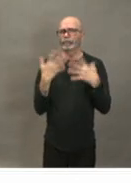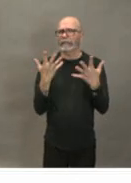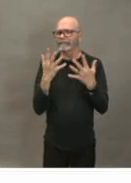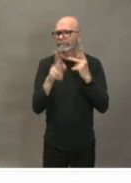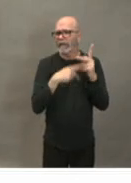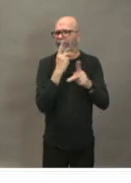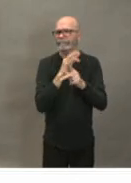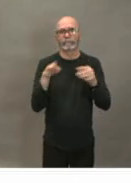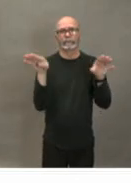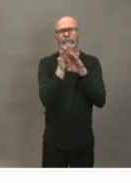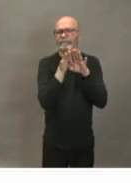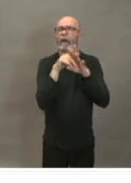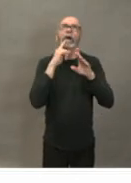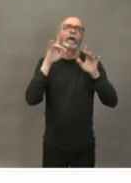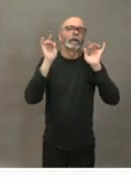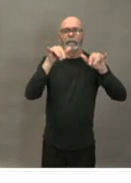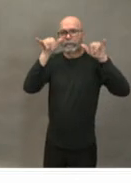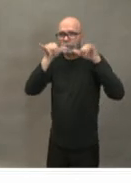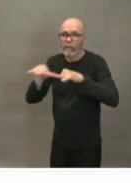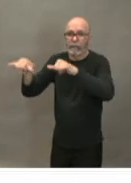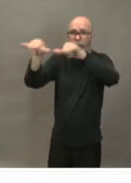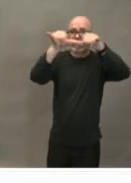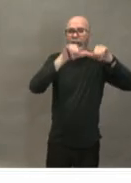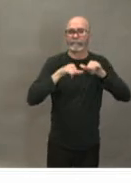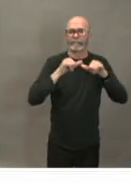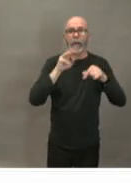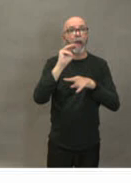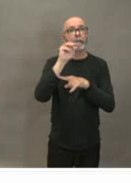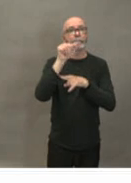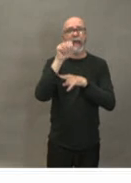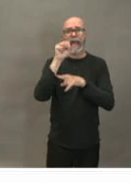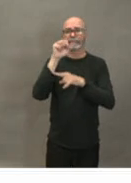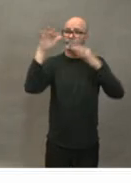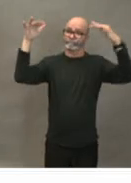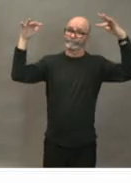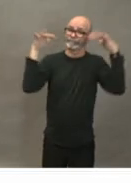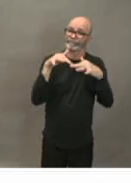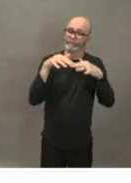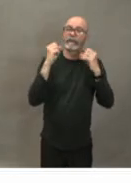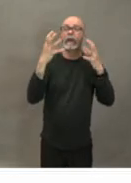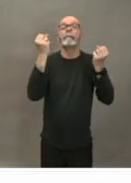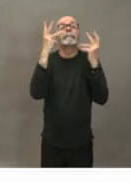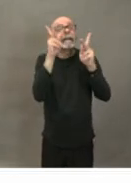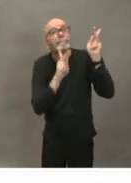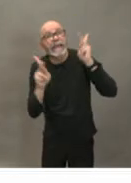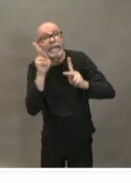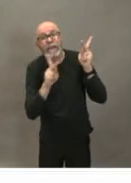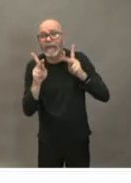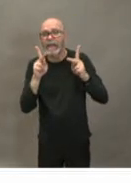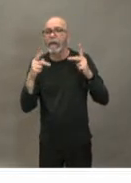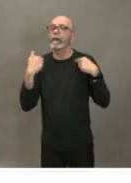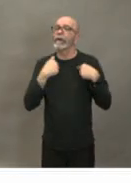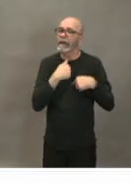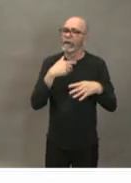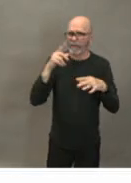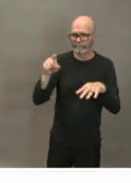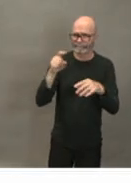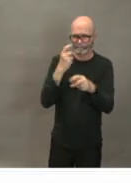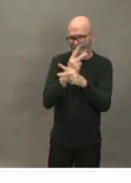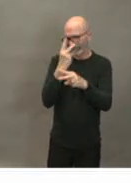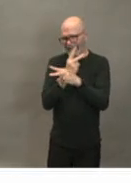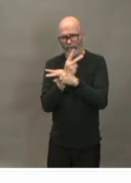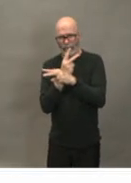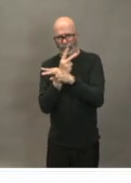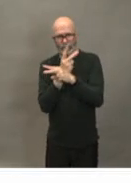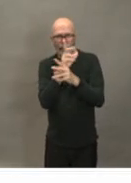definition of a mass gathering but you know when lots of people come together so but we need to be more refined on that definition and also